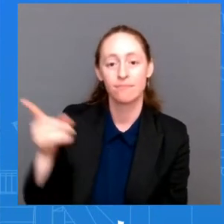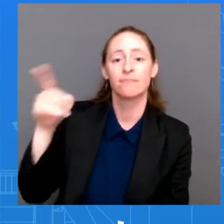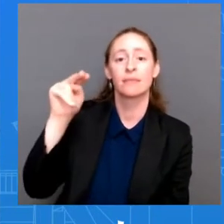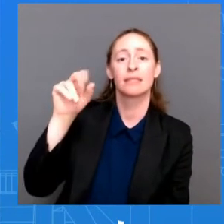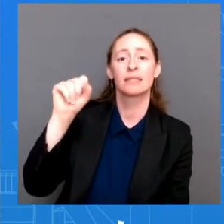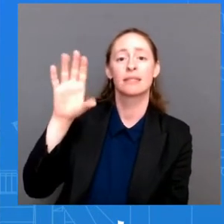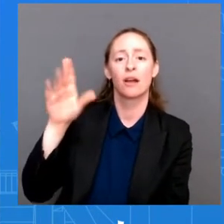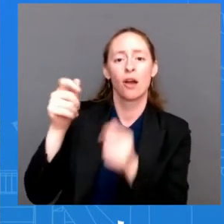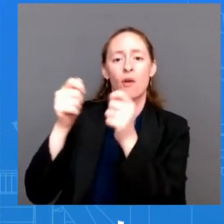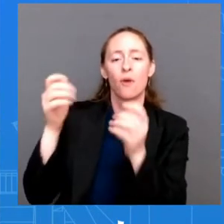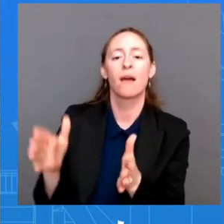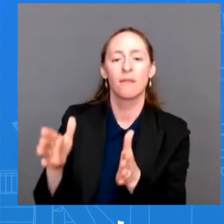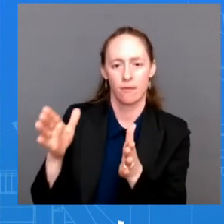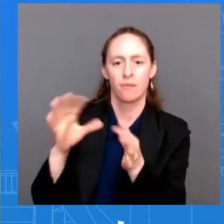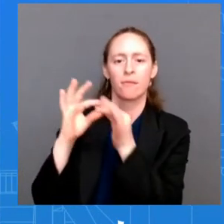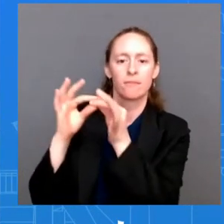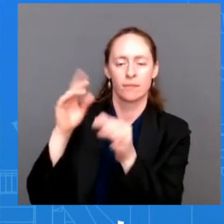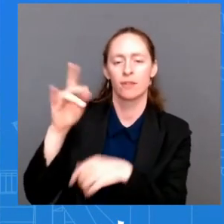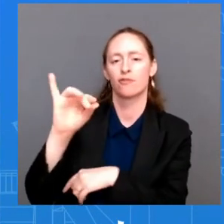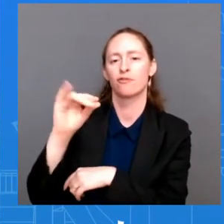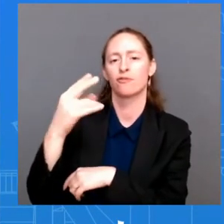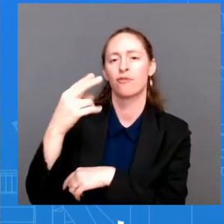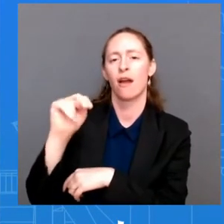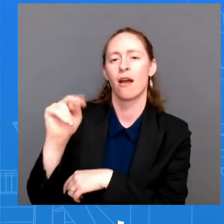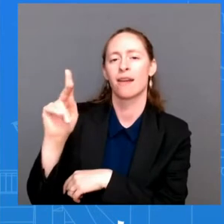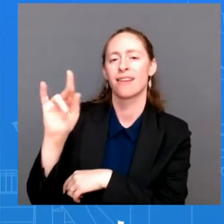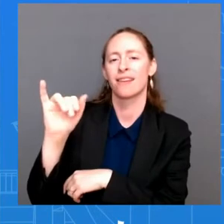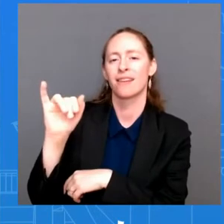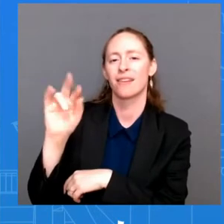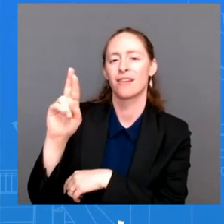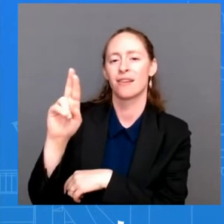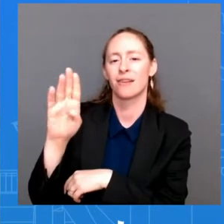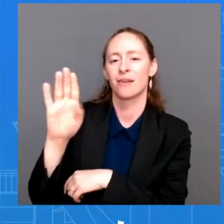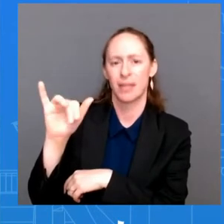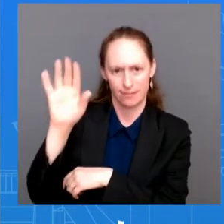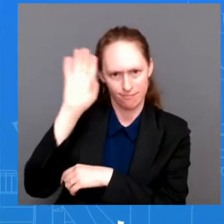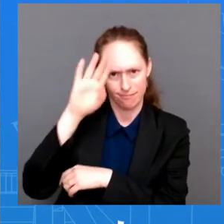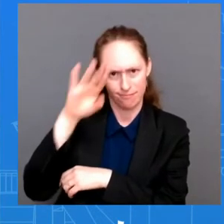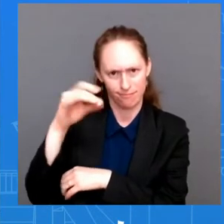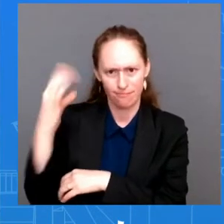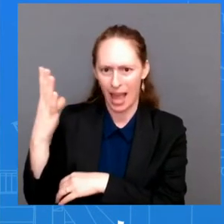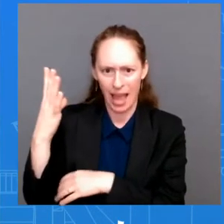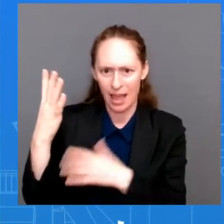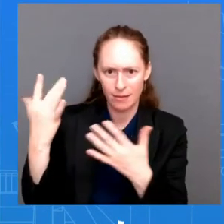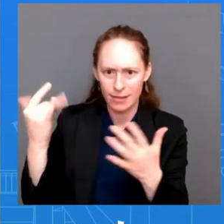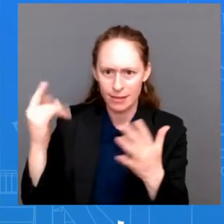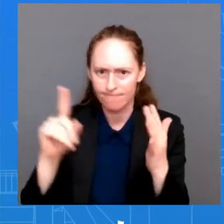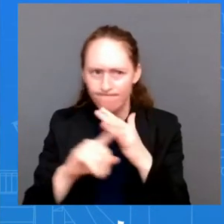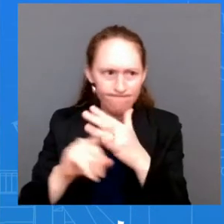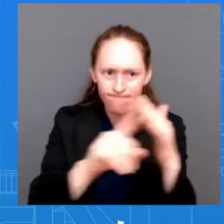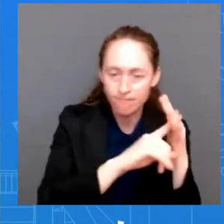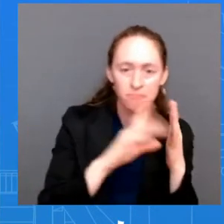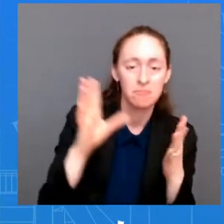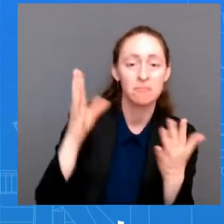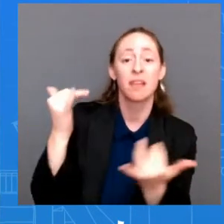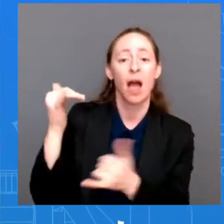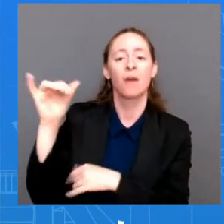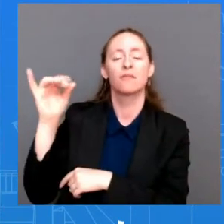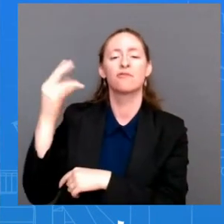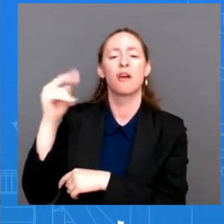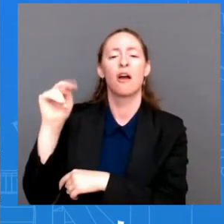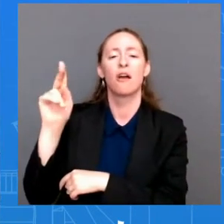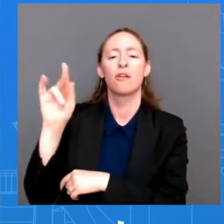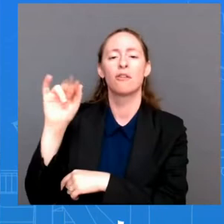We know there's a lot moving today, so Kirby will provide updates on security assistance for Ukraine, the grain